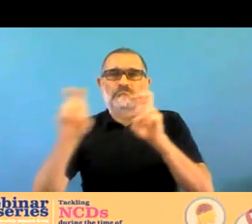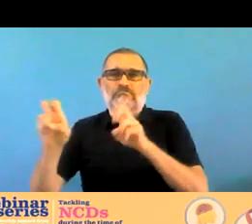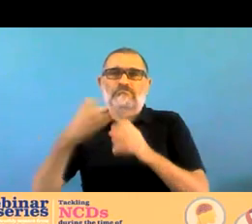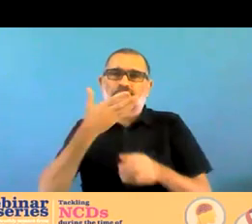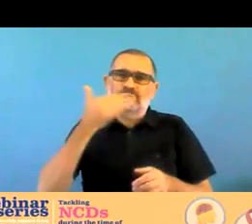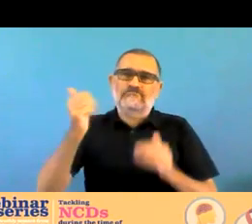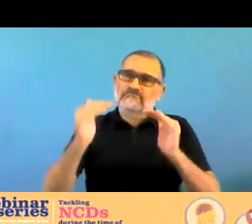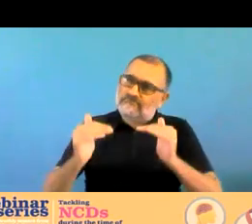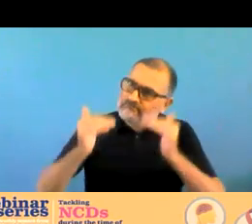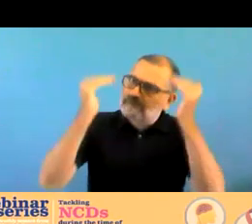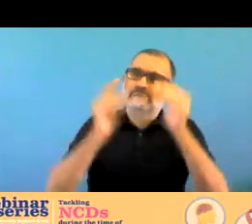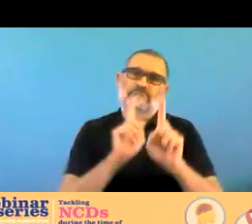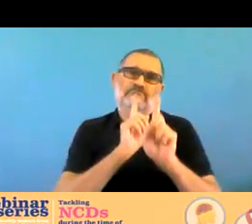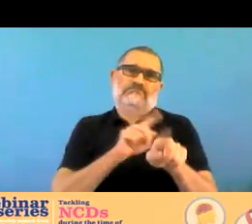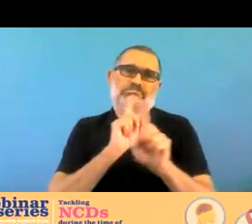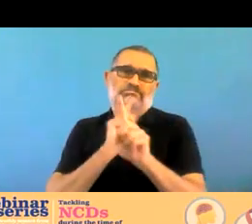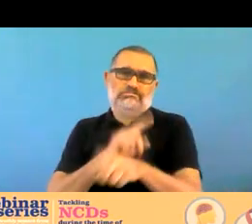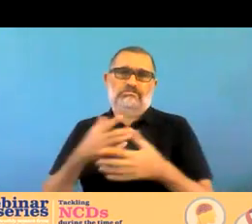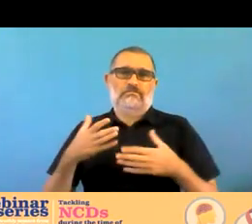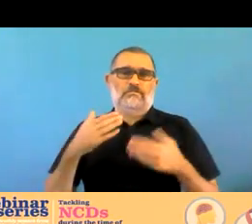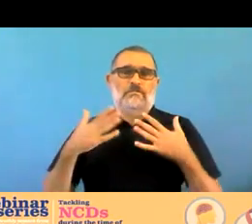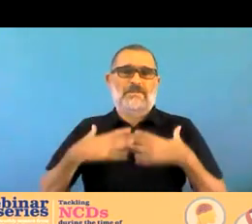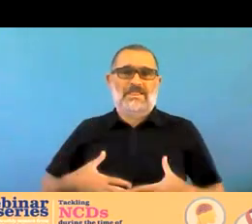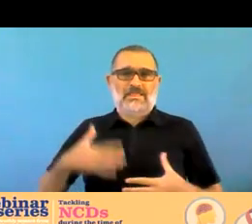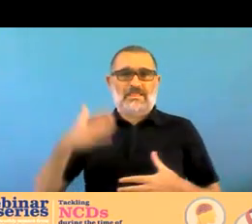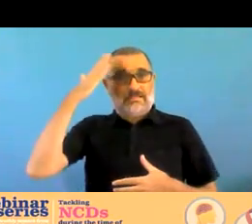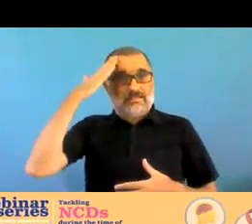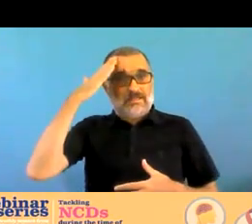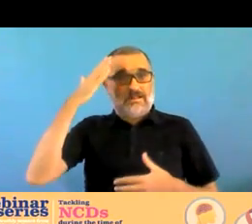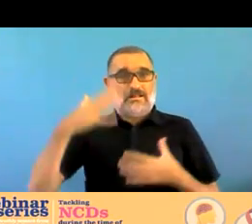made that investment for whom it's that much more difficult